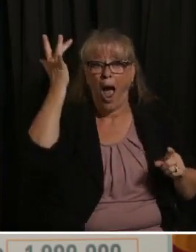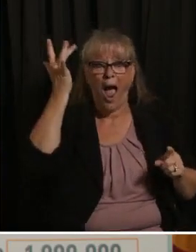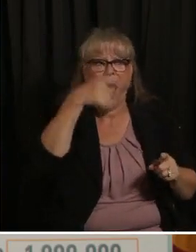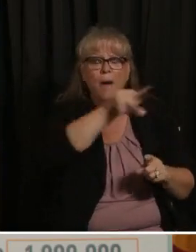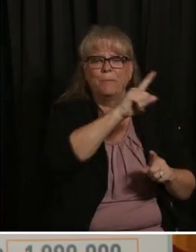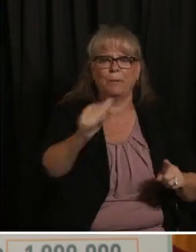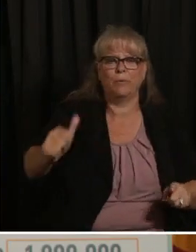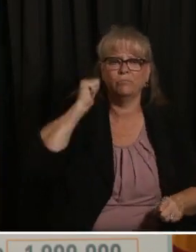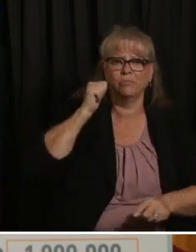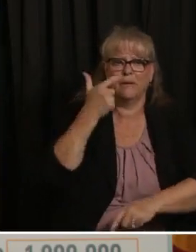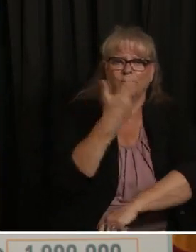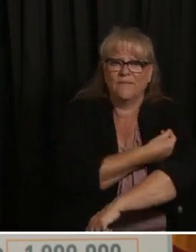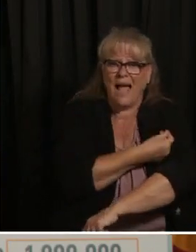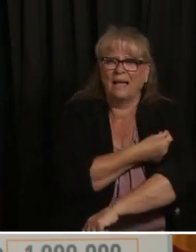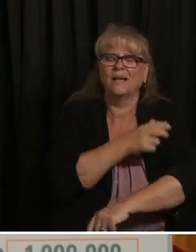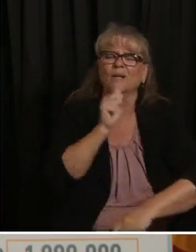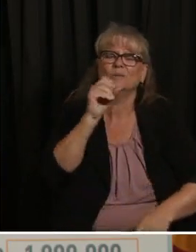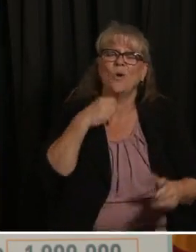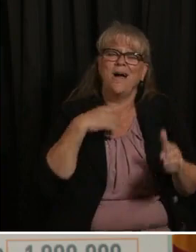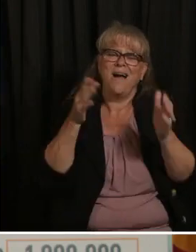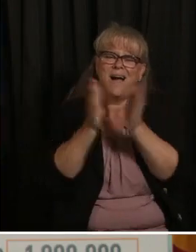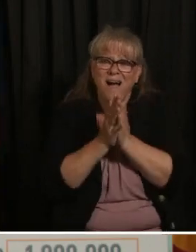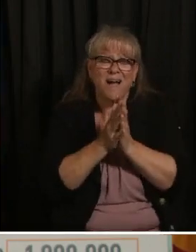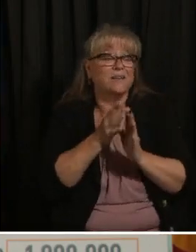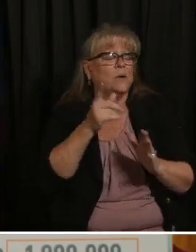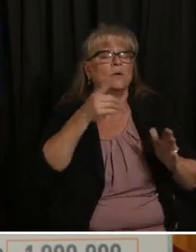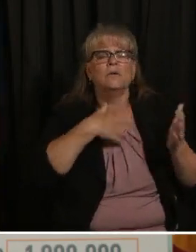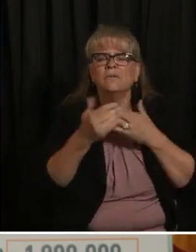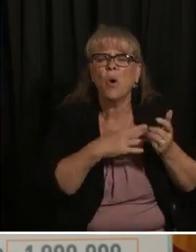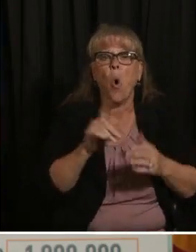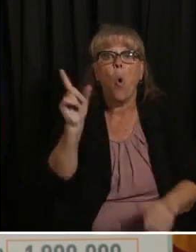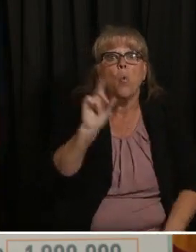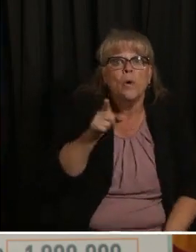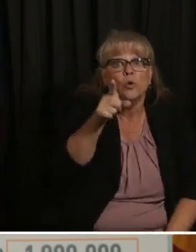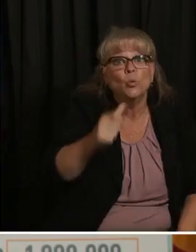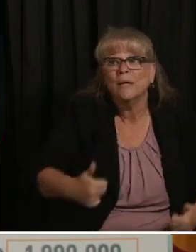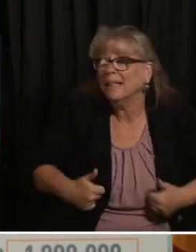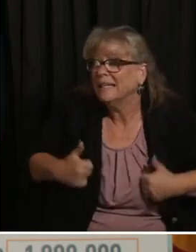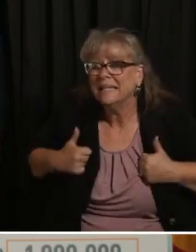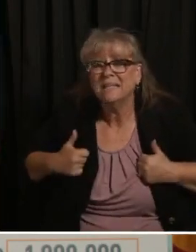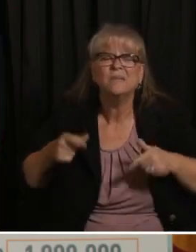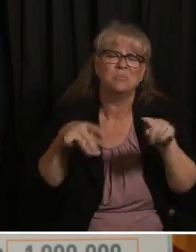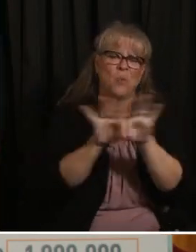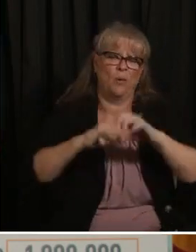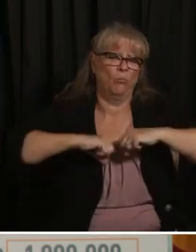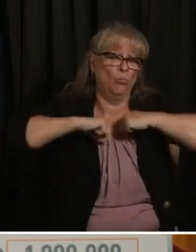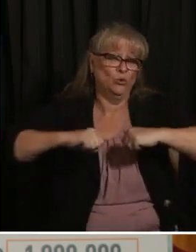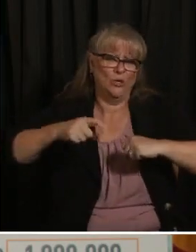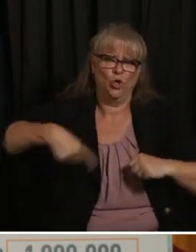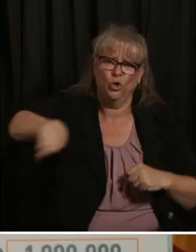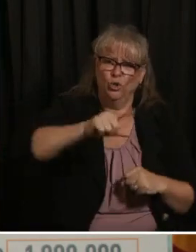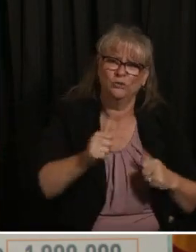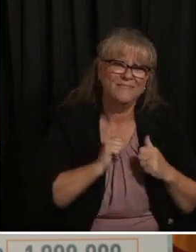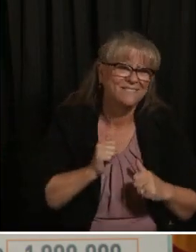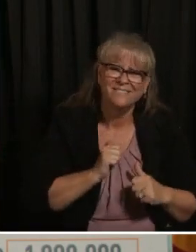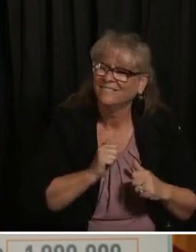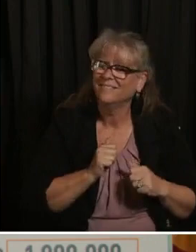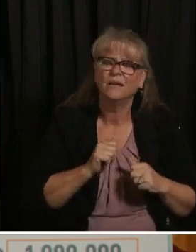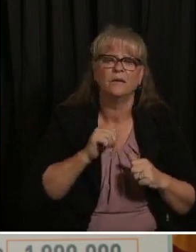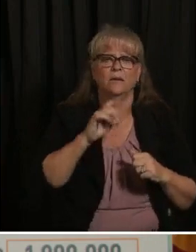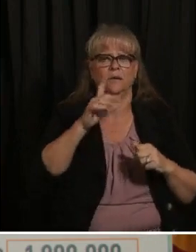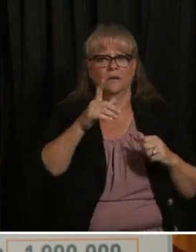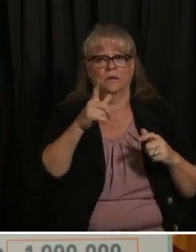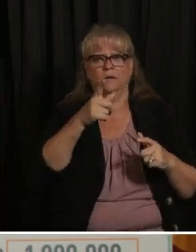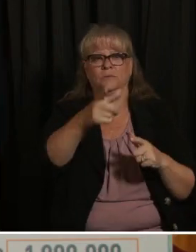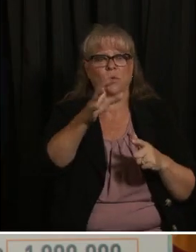live to get protected uh we are nearing the end of this uh long marathon and pandemic the uh